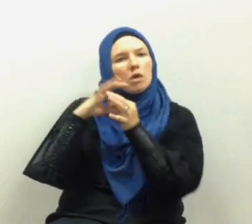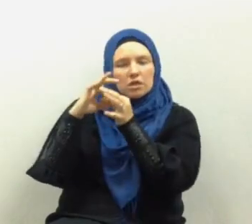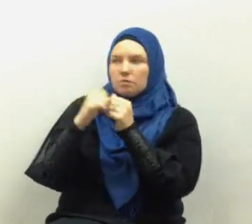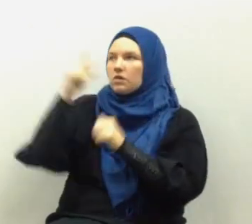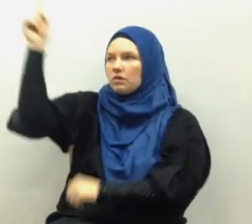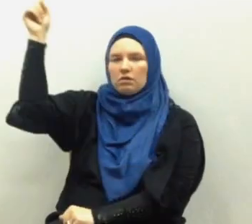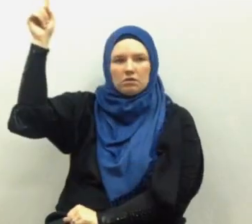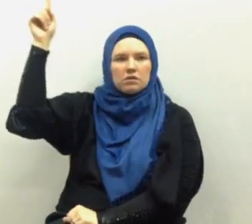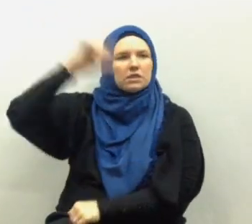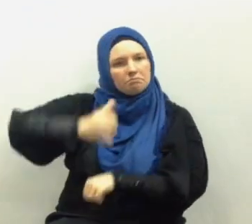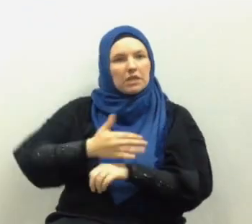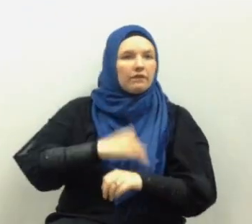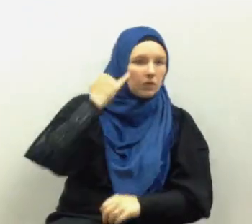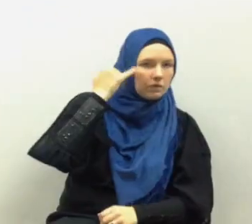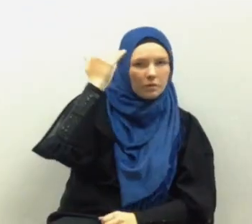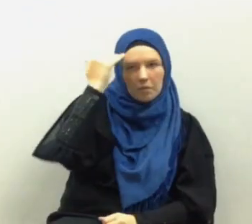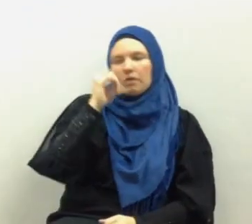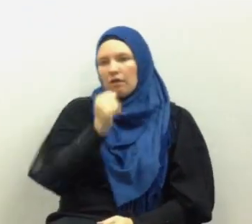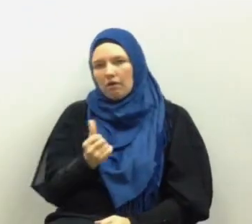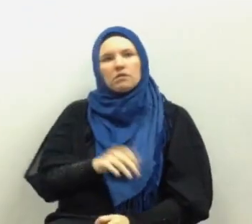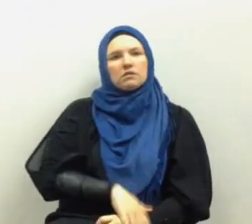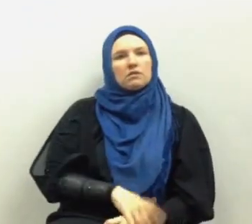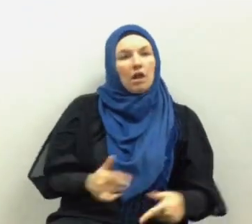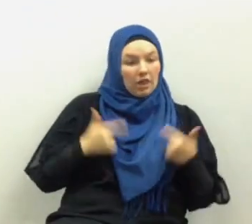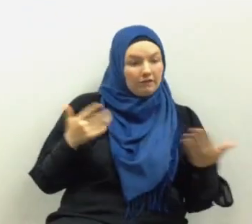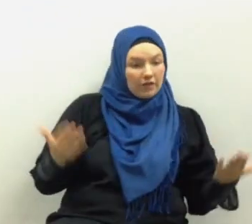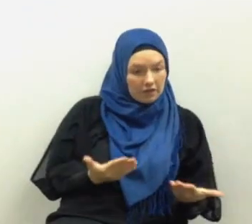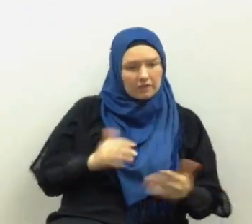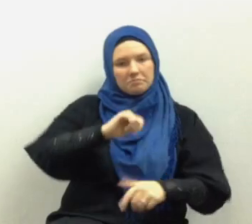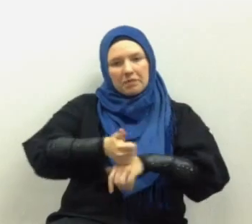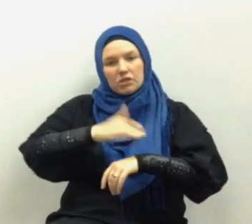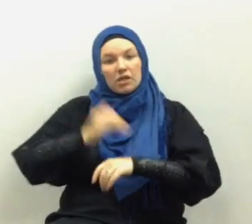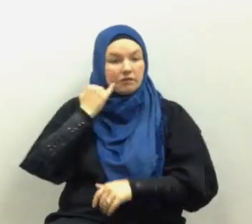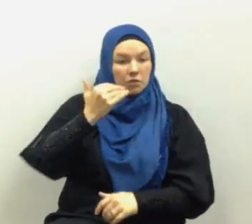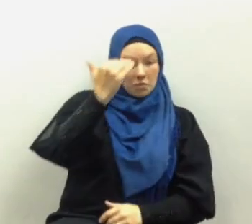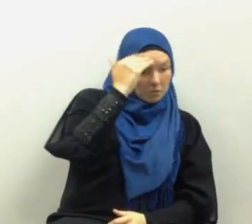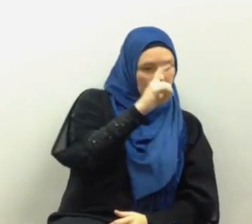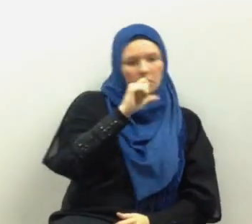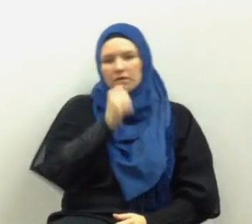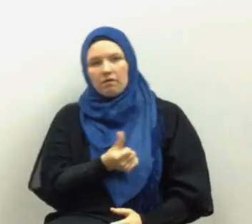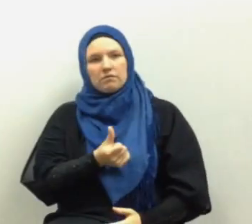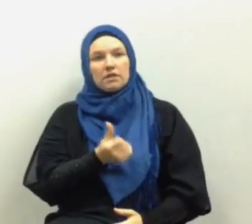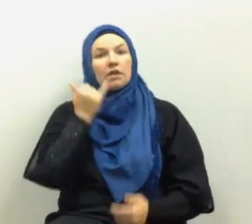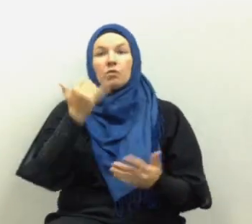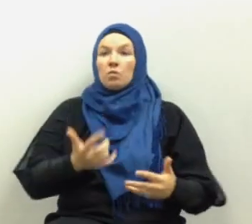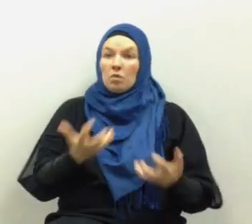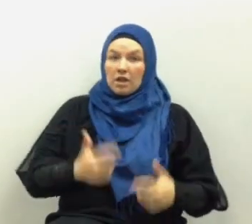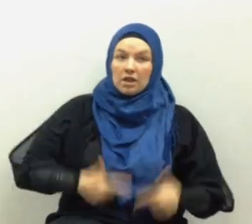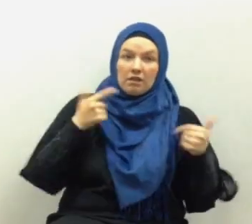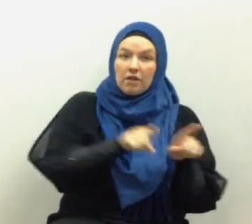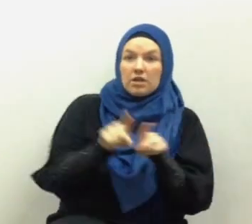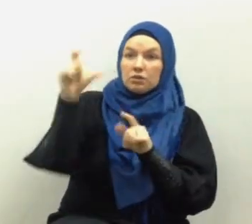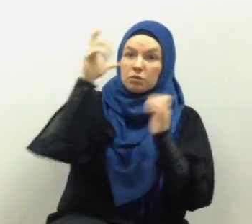our dignity and existence in this life is hinged upon it if we want to